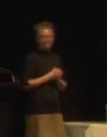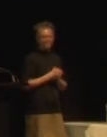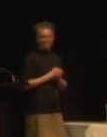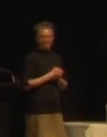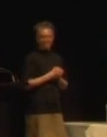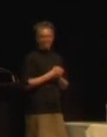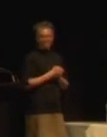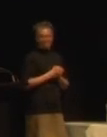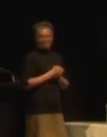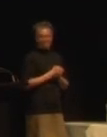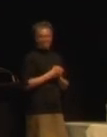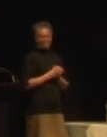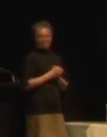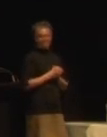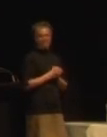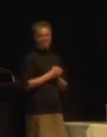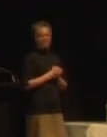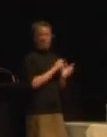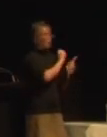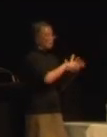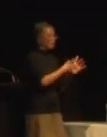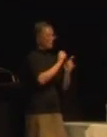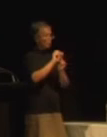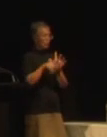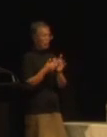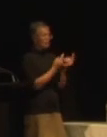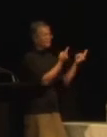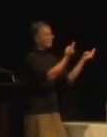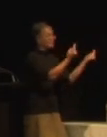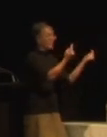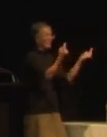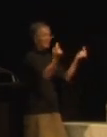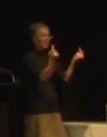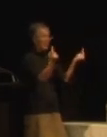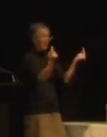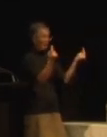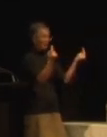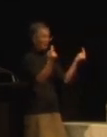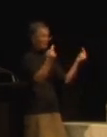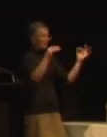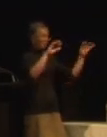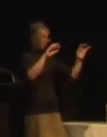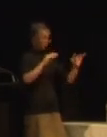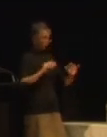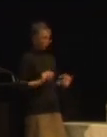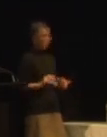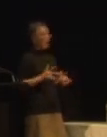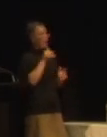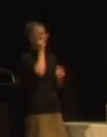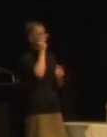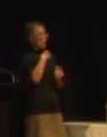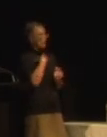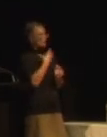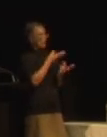So we had all this feedback from these projects, but we knew that there was more to learn. We ran an exploratory research